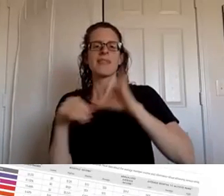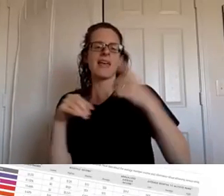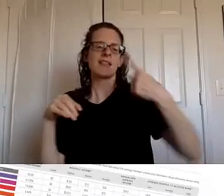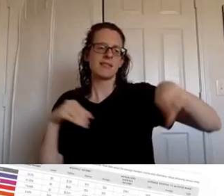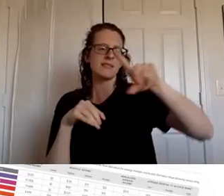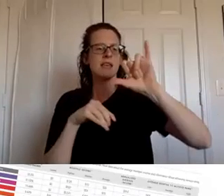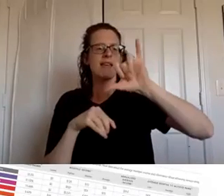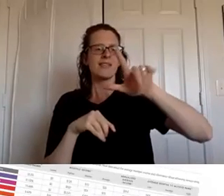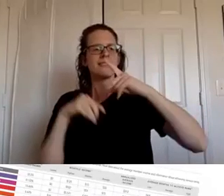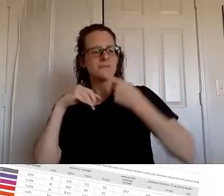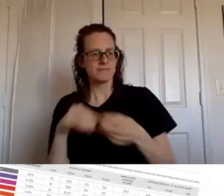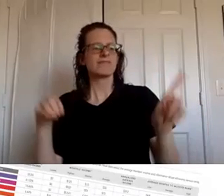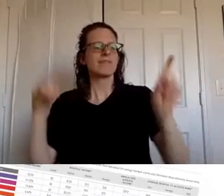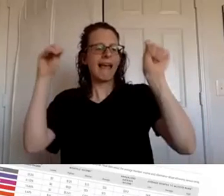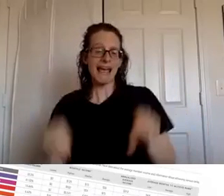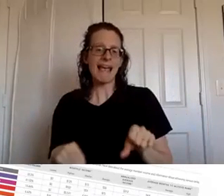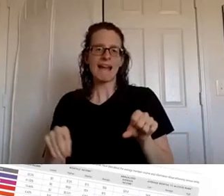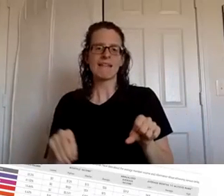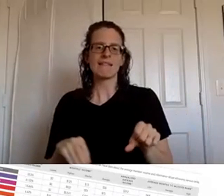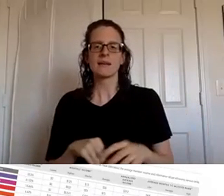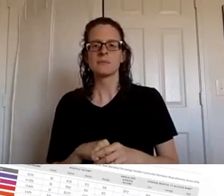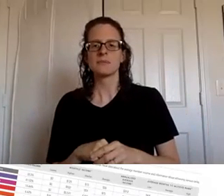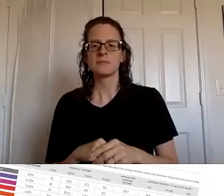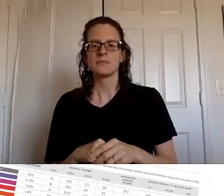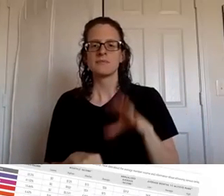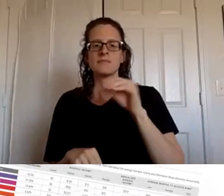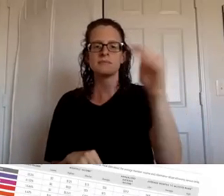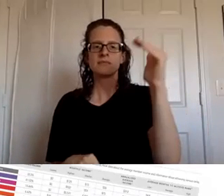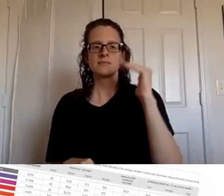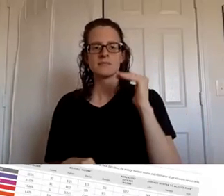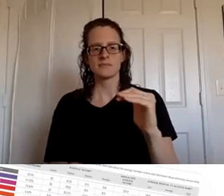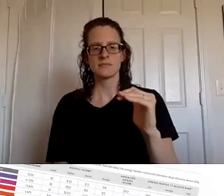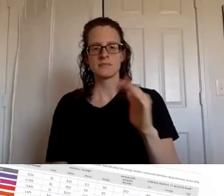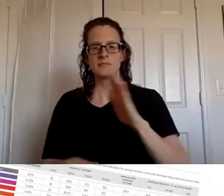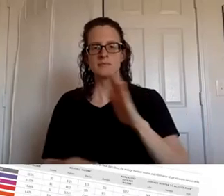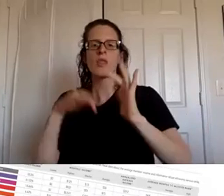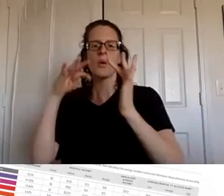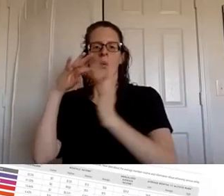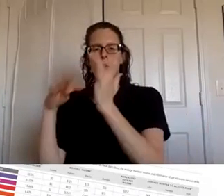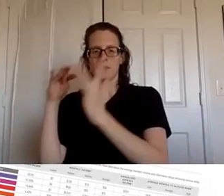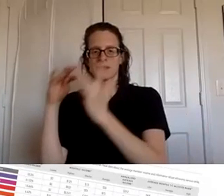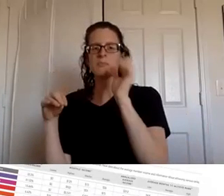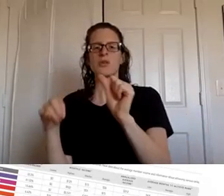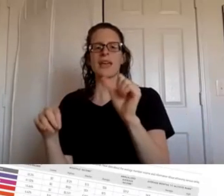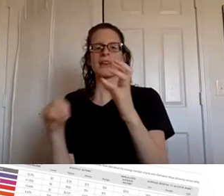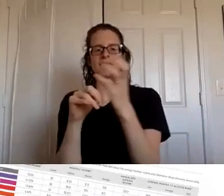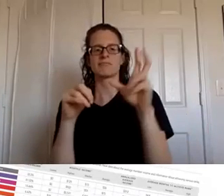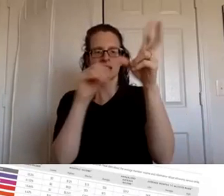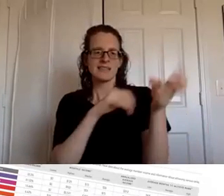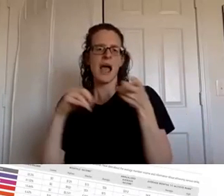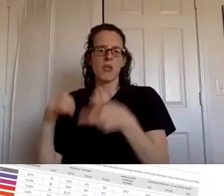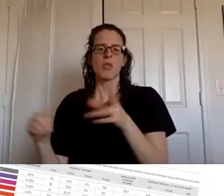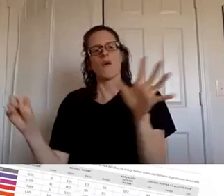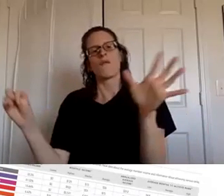um and then right there is on the website to get the full um